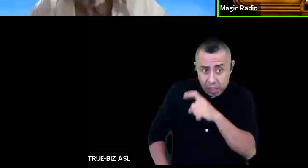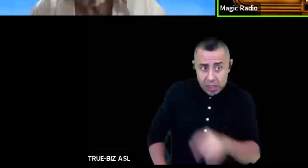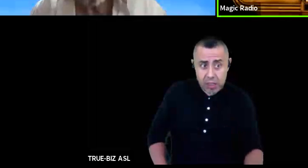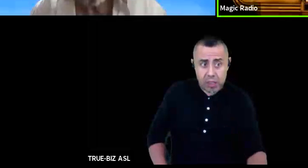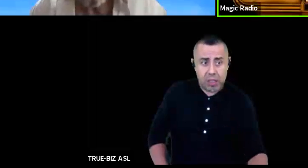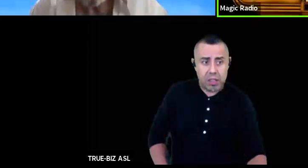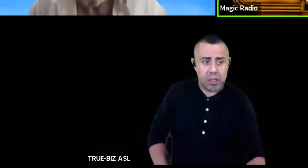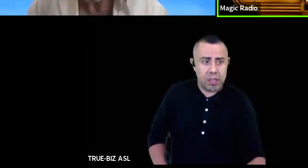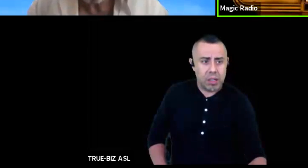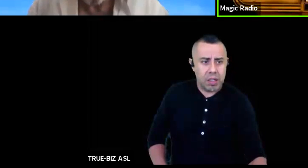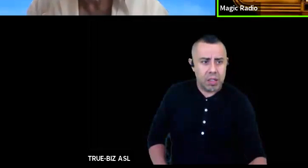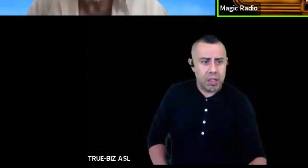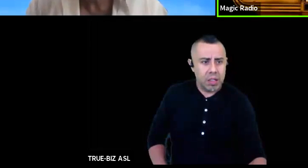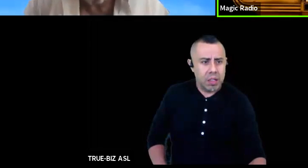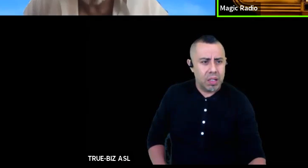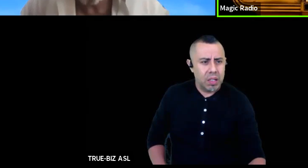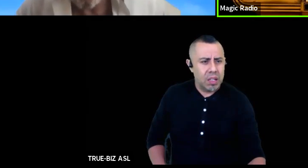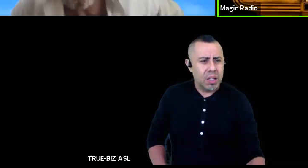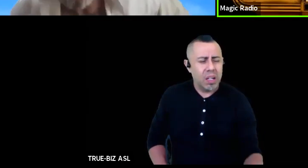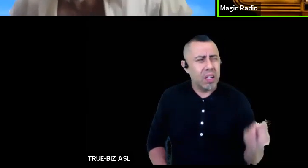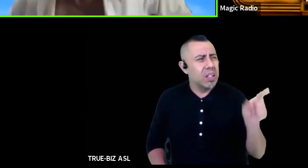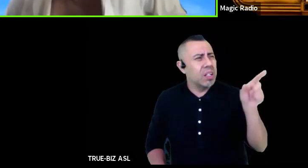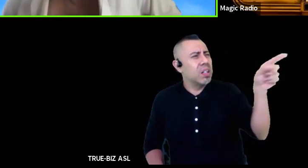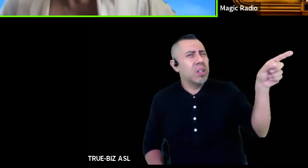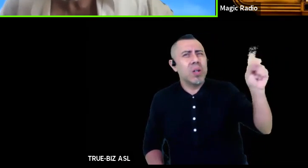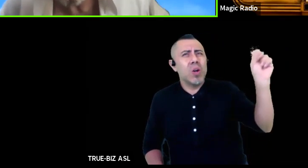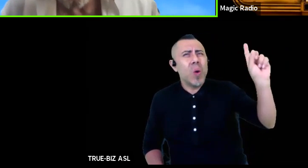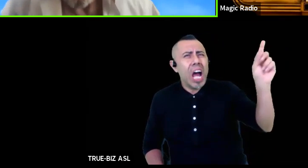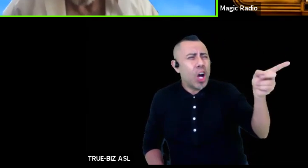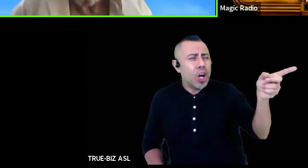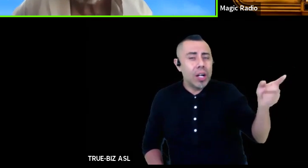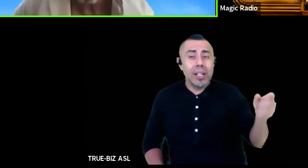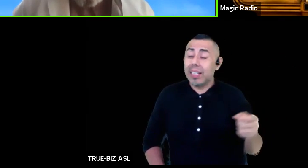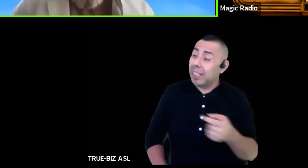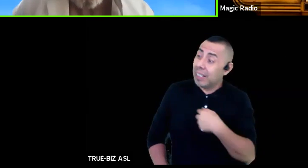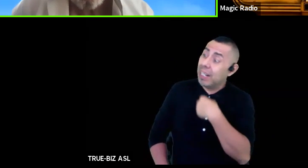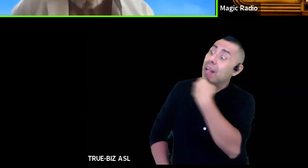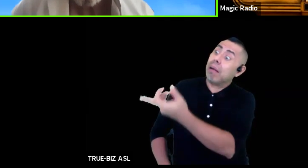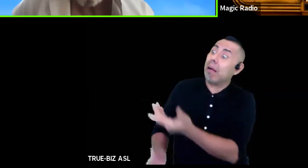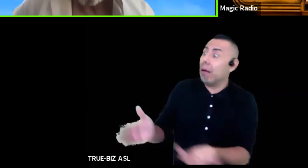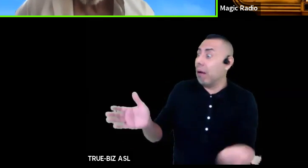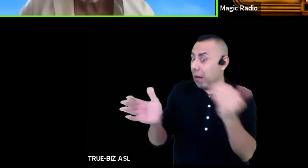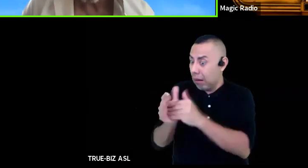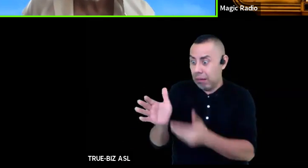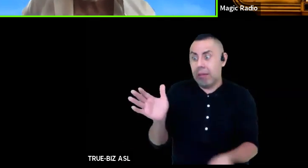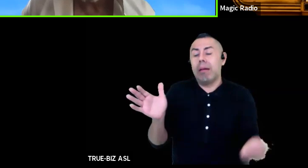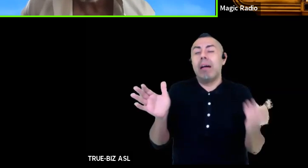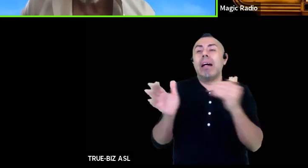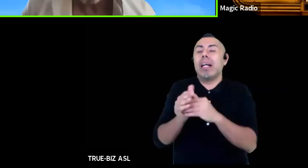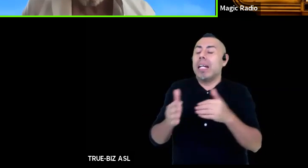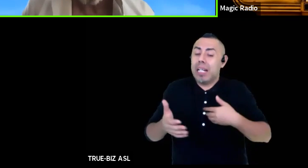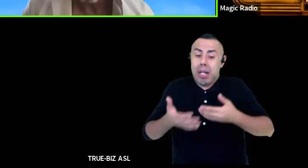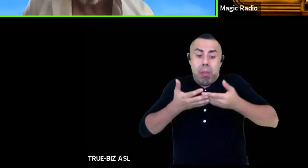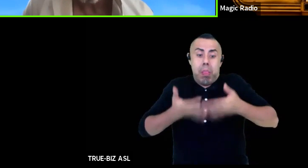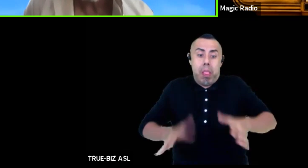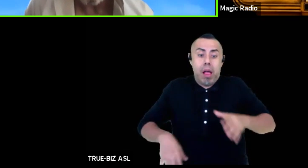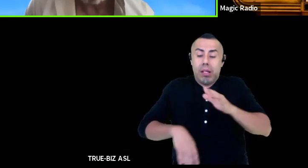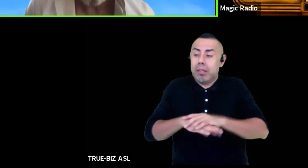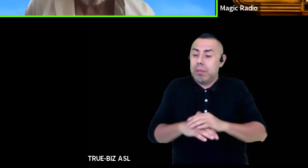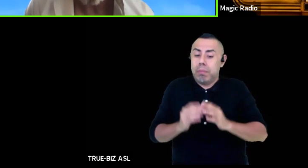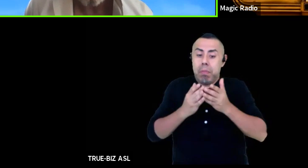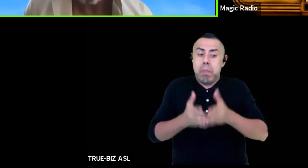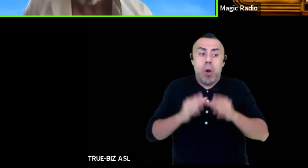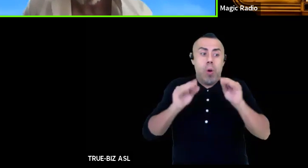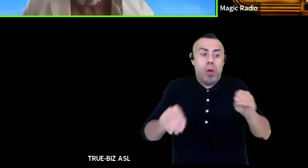where are you? as I've been trying to tell you I'm lost at sea I have been for 10 years I thought it was pretty far south but if you're